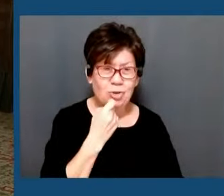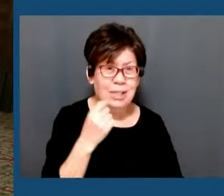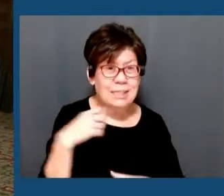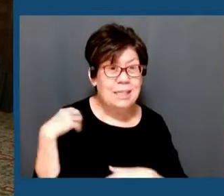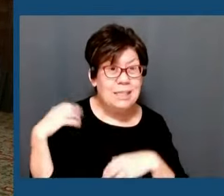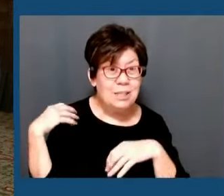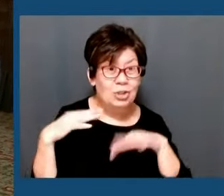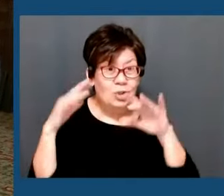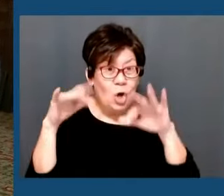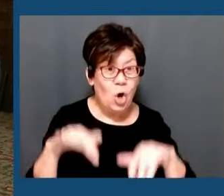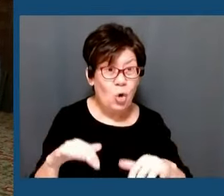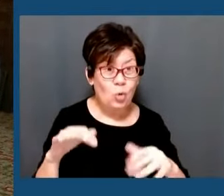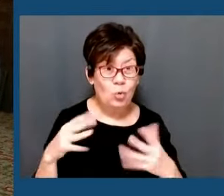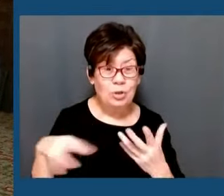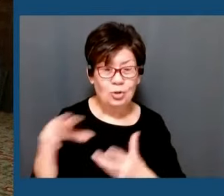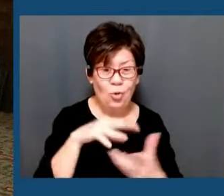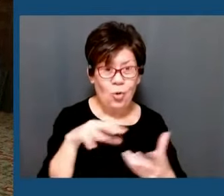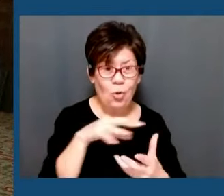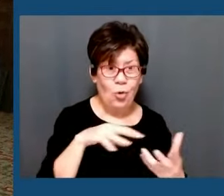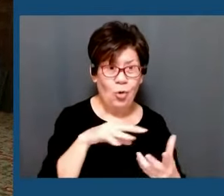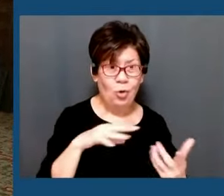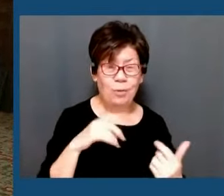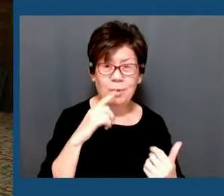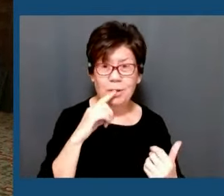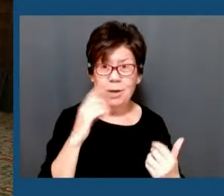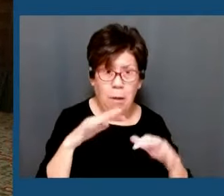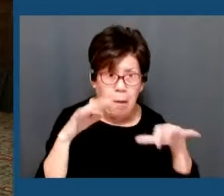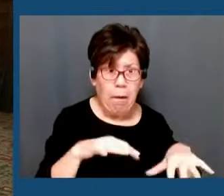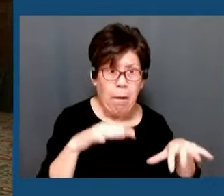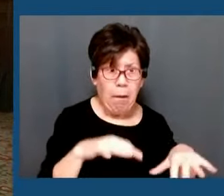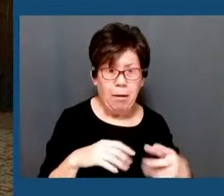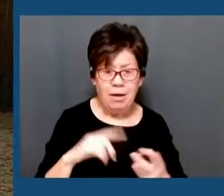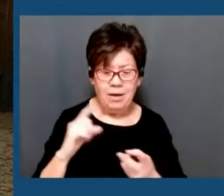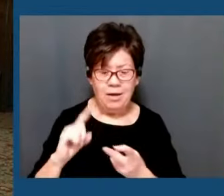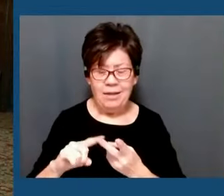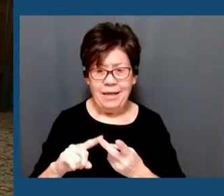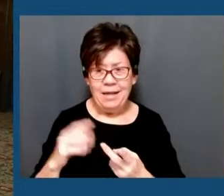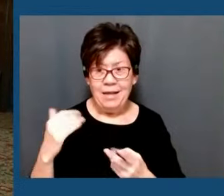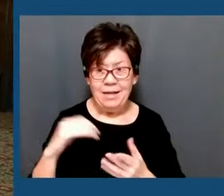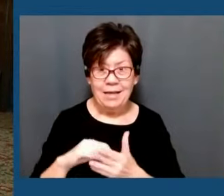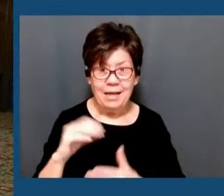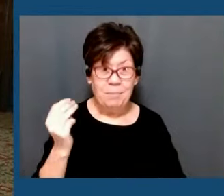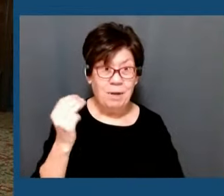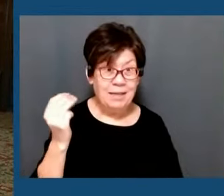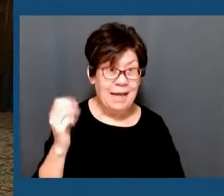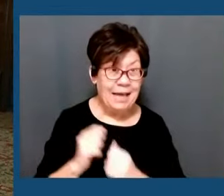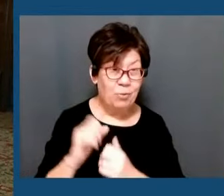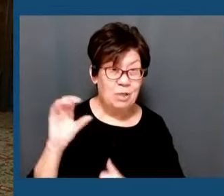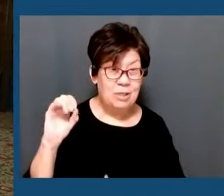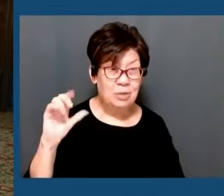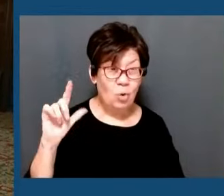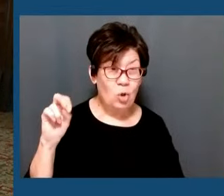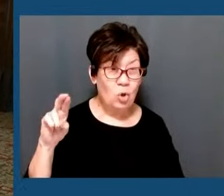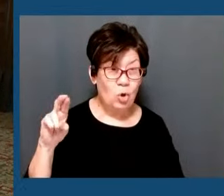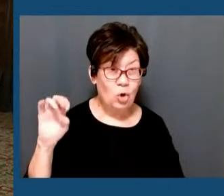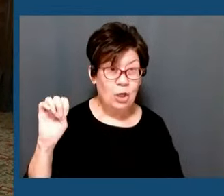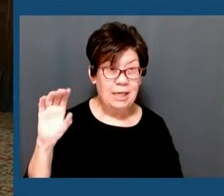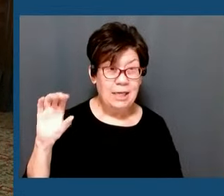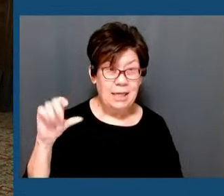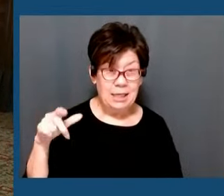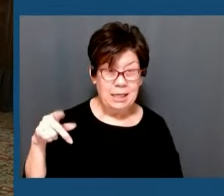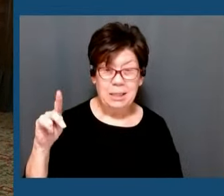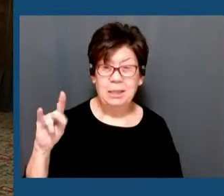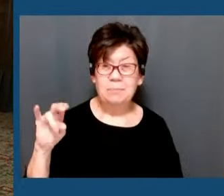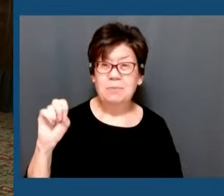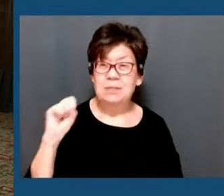Everybody's anticipating massive crowds for another celestial event on Monday with the total eclipse pathway going through large